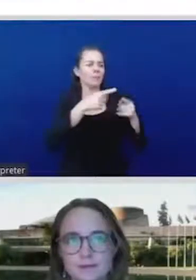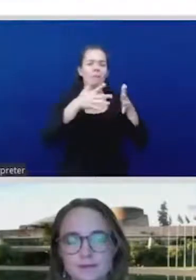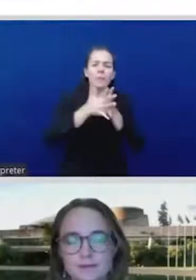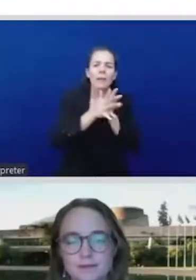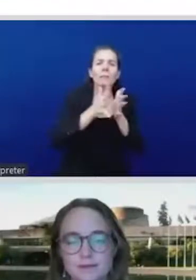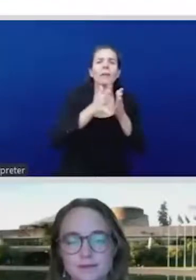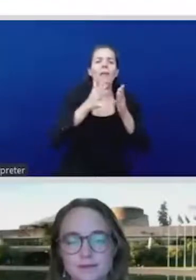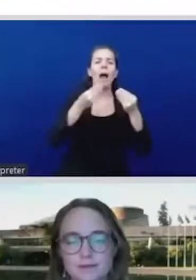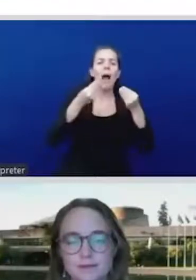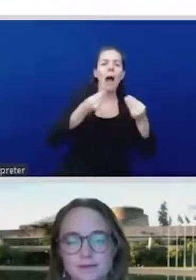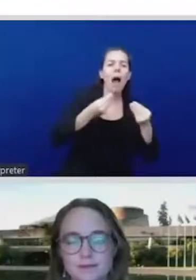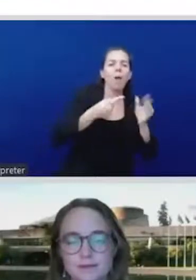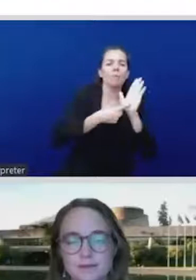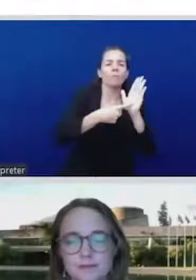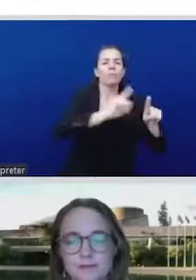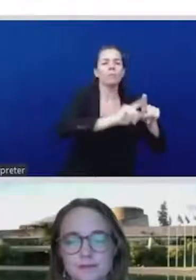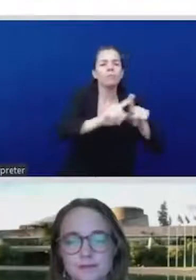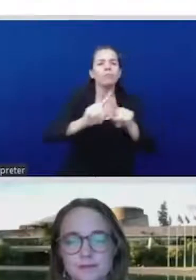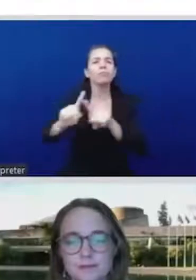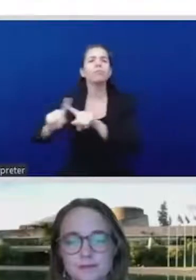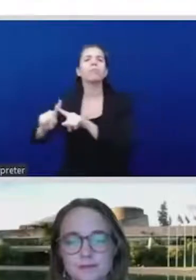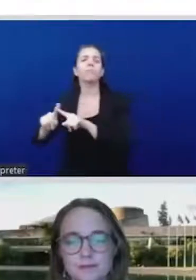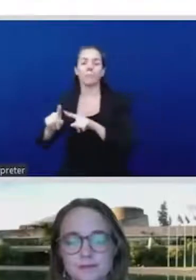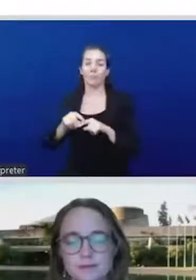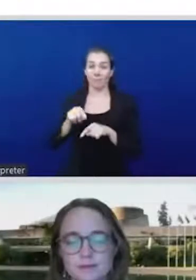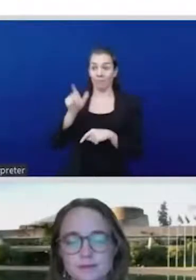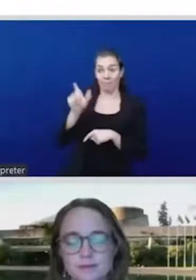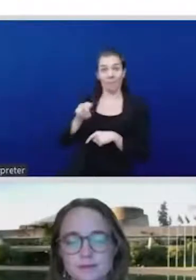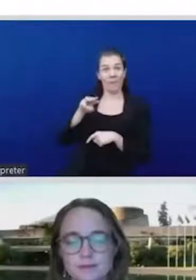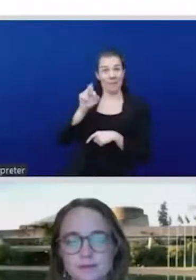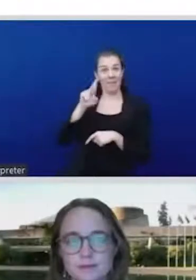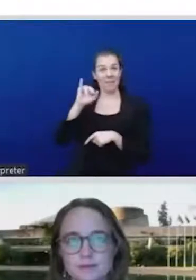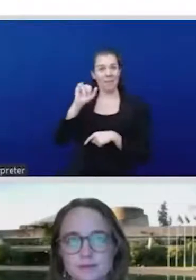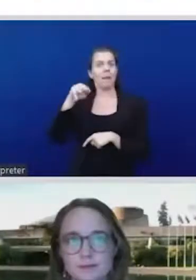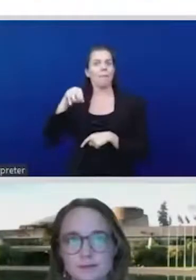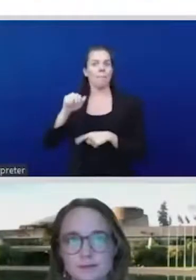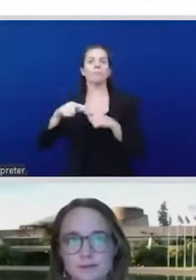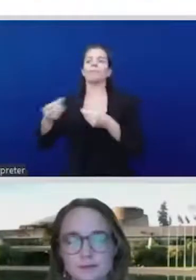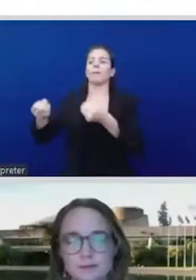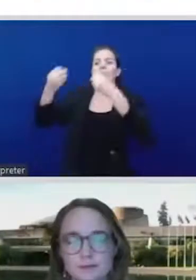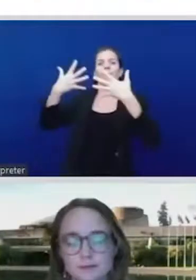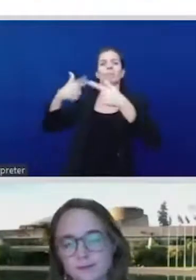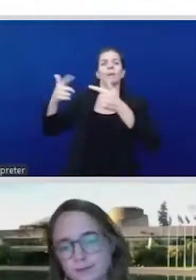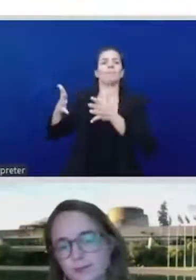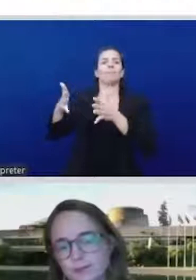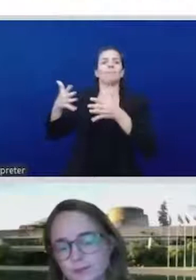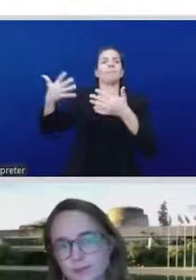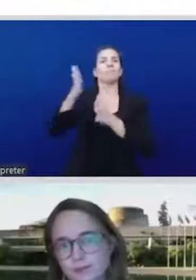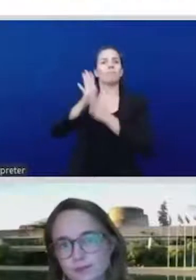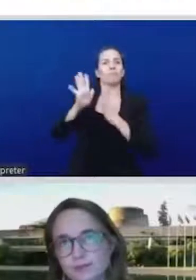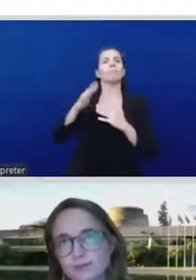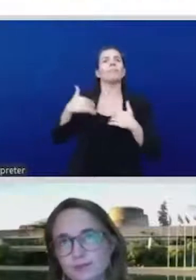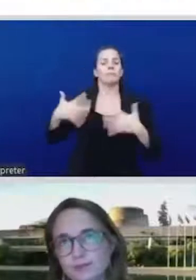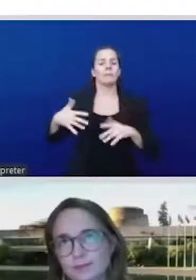and projects are in a room named after her, Marielle Franco. So it's an honor. And I think it's a very nice